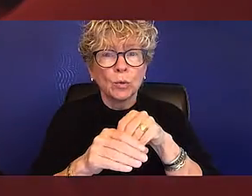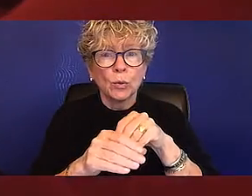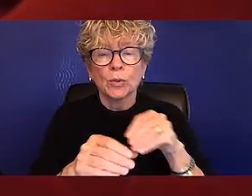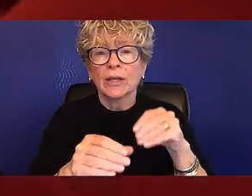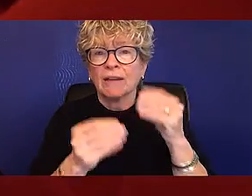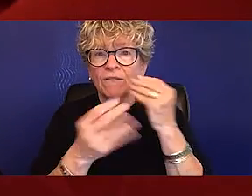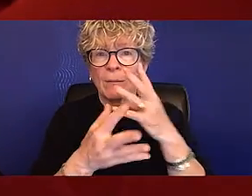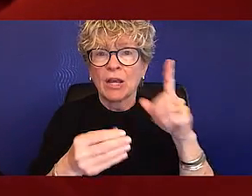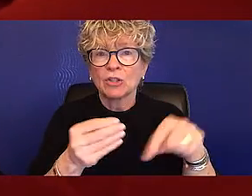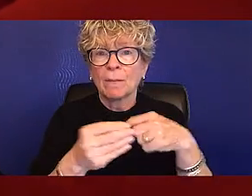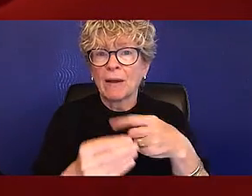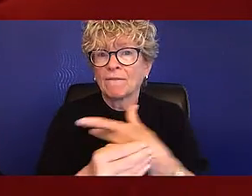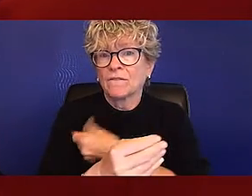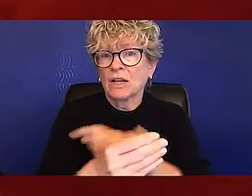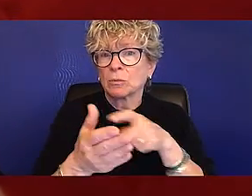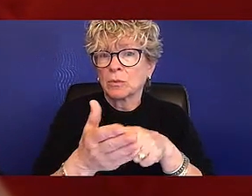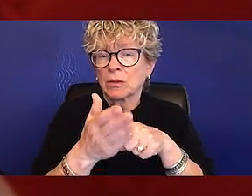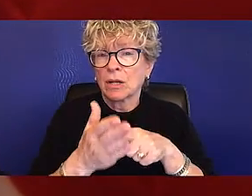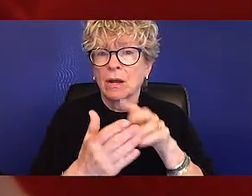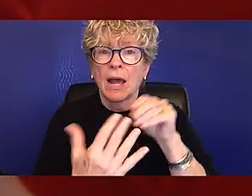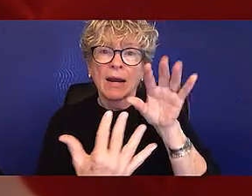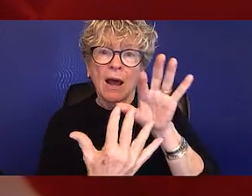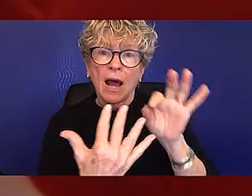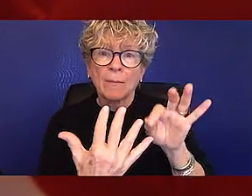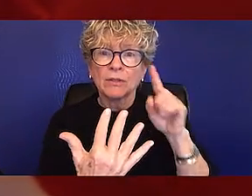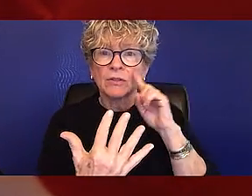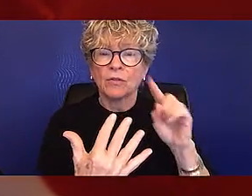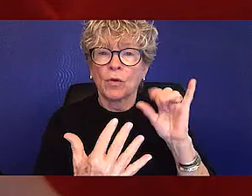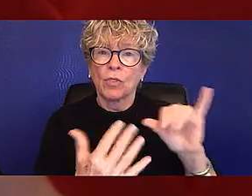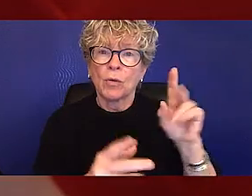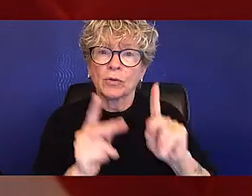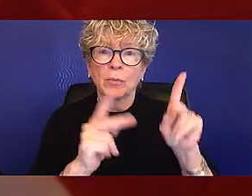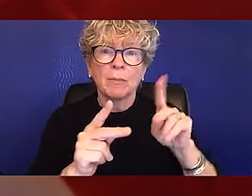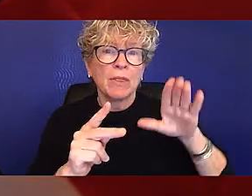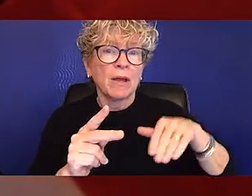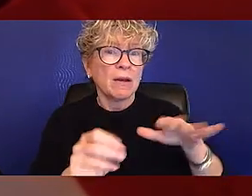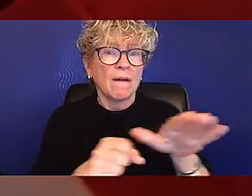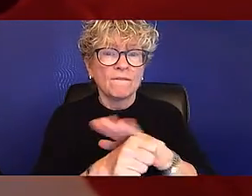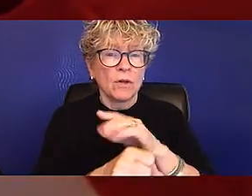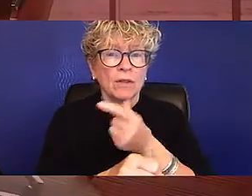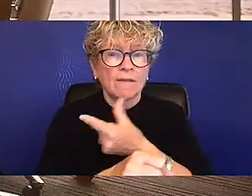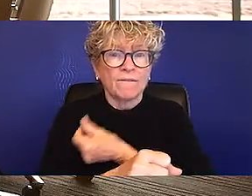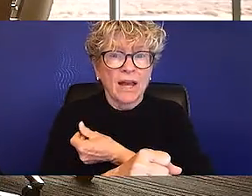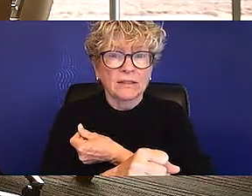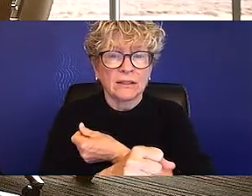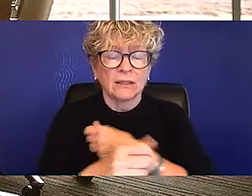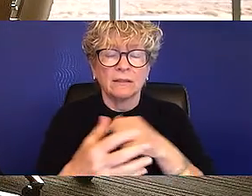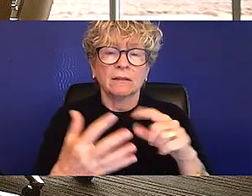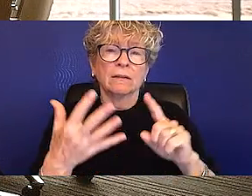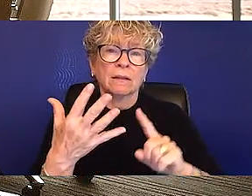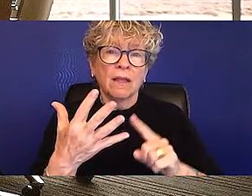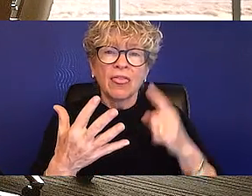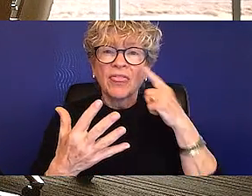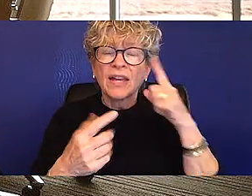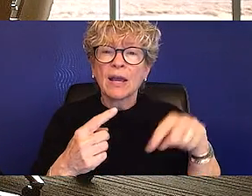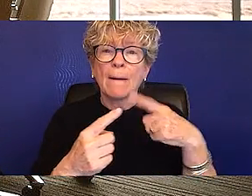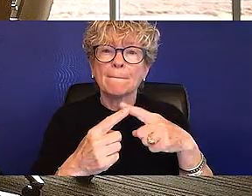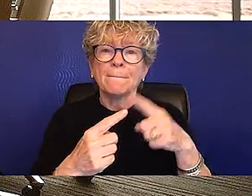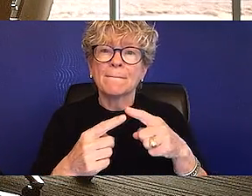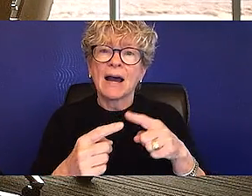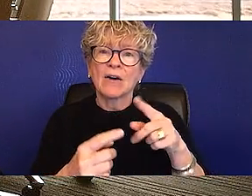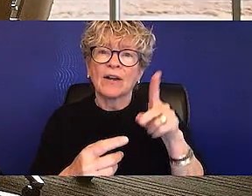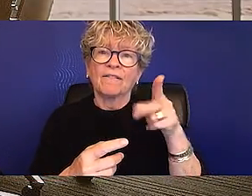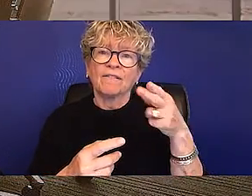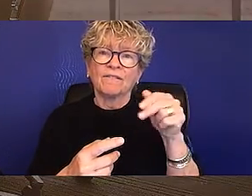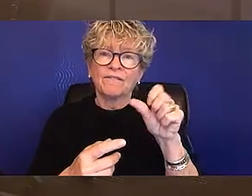information about vaccination requirements and options for employees who are not fully vaccinated. Consider a